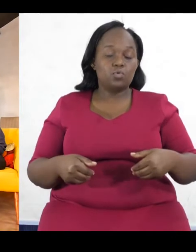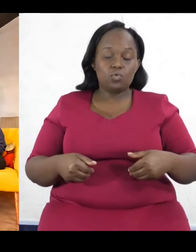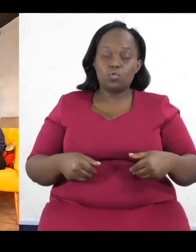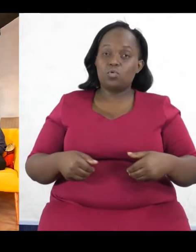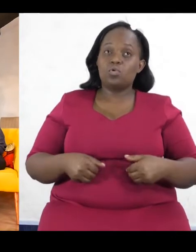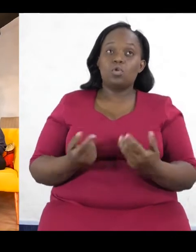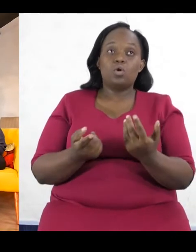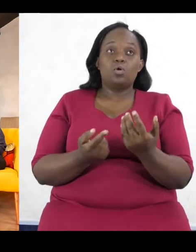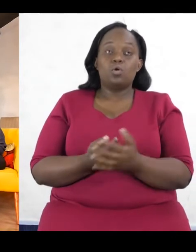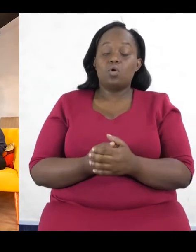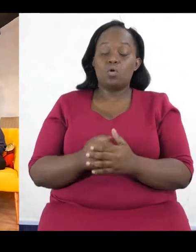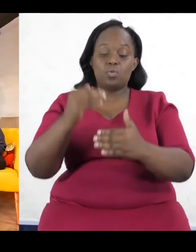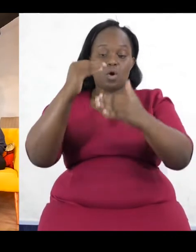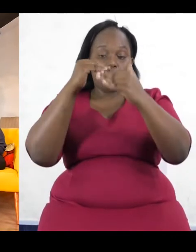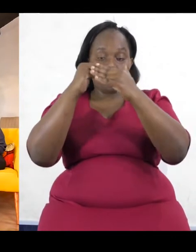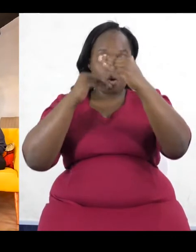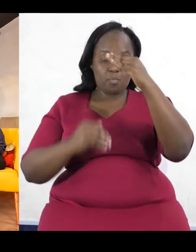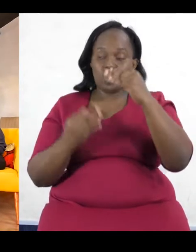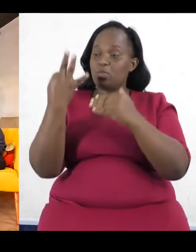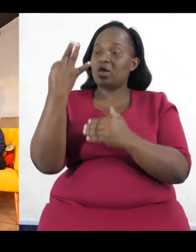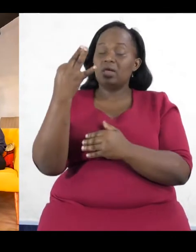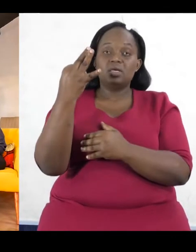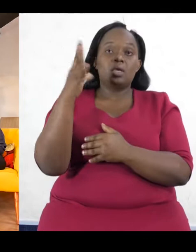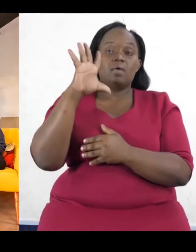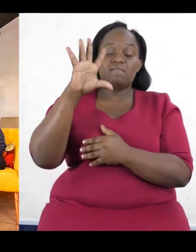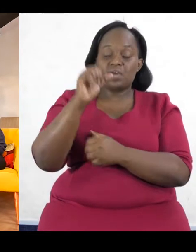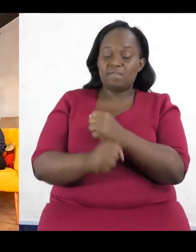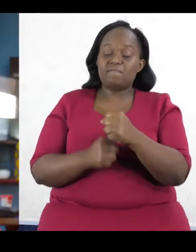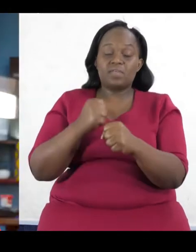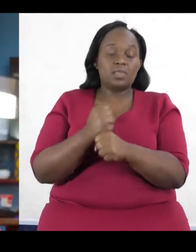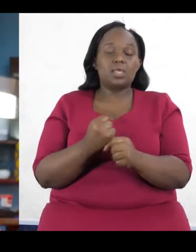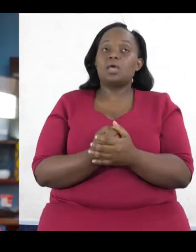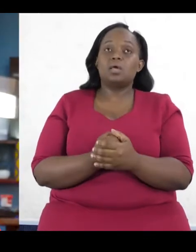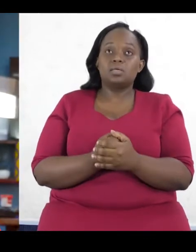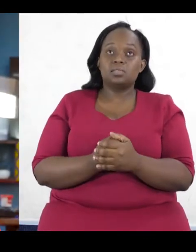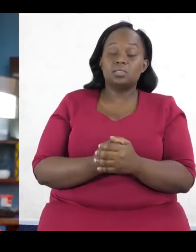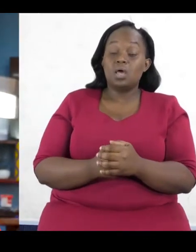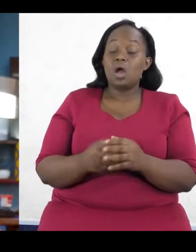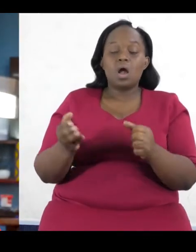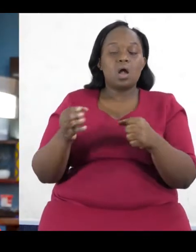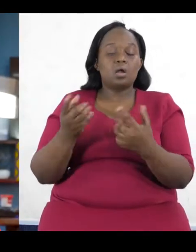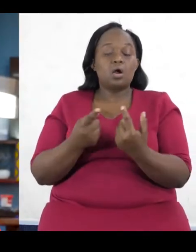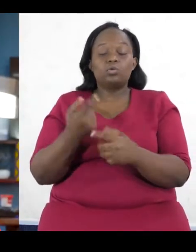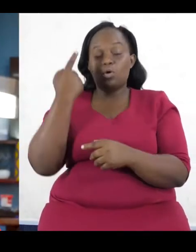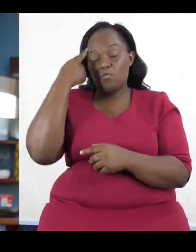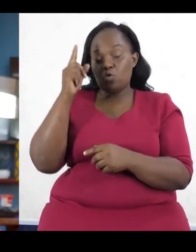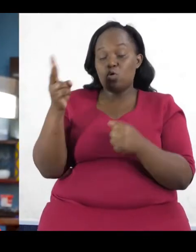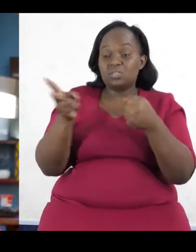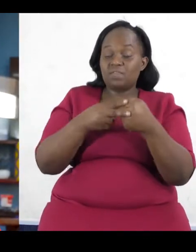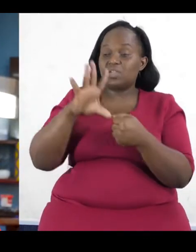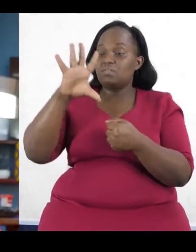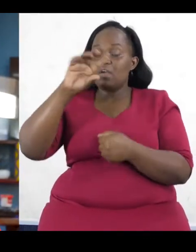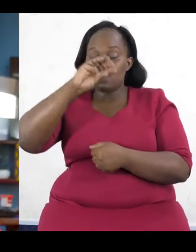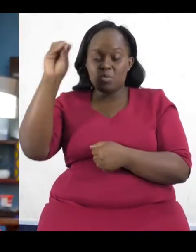for, or rather below 35, people aged below 35 account for almost 75% of the population.